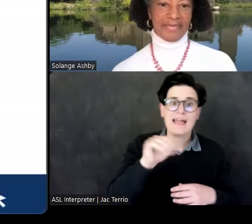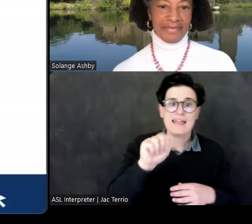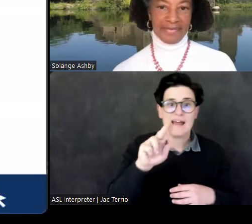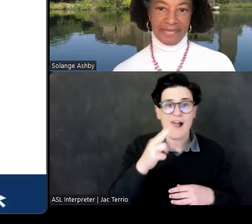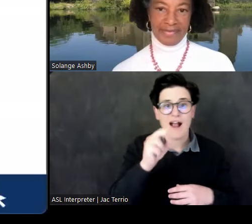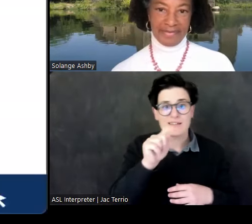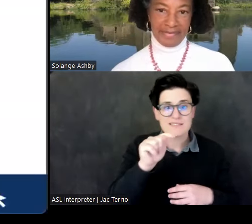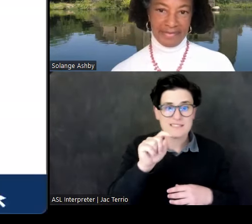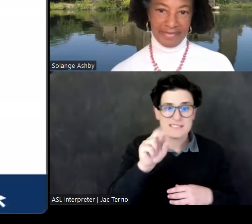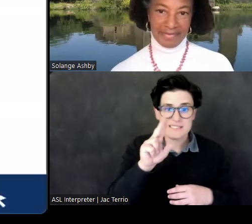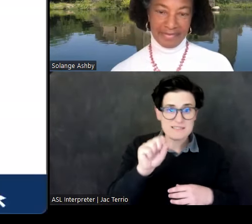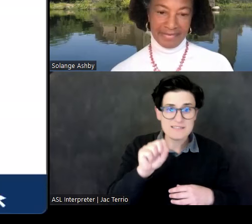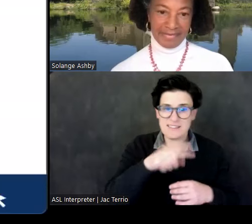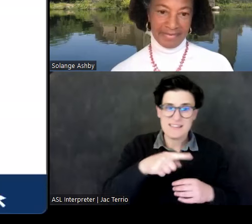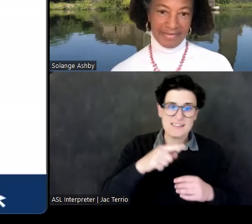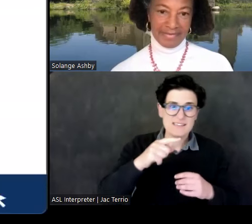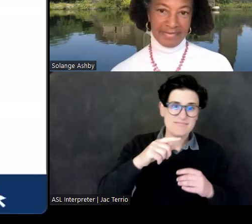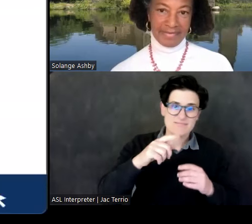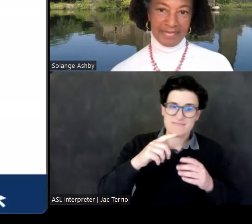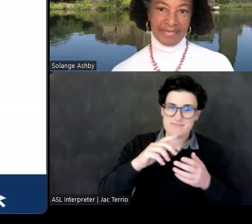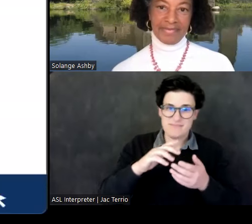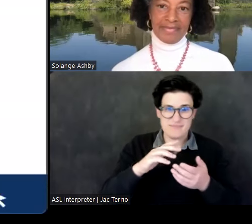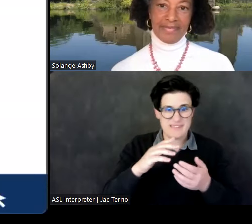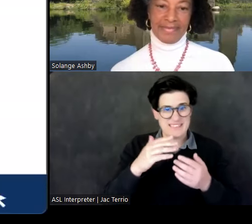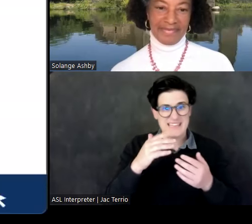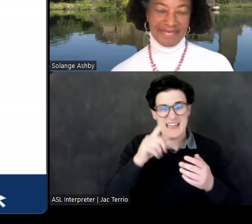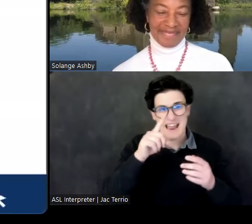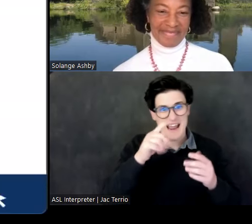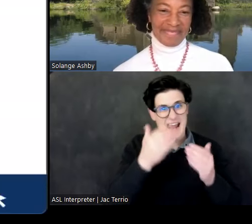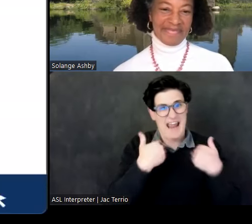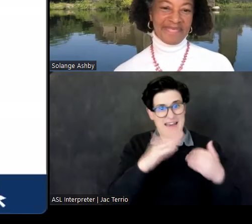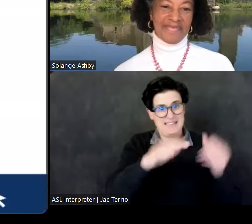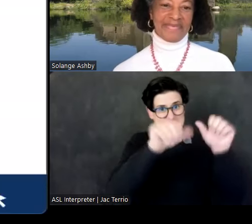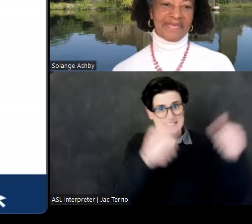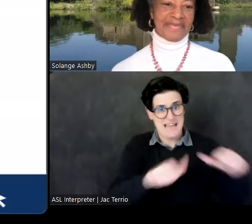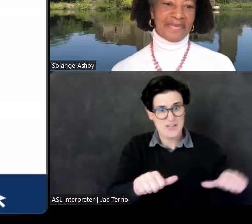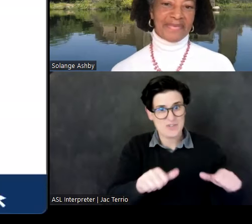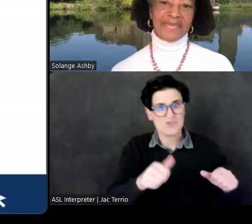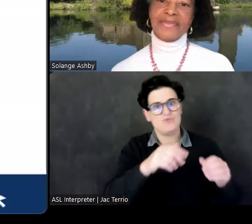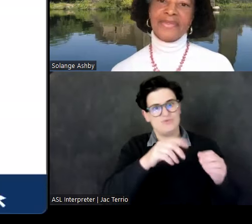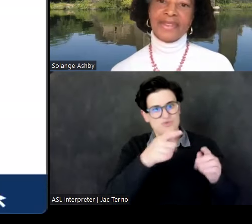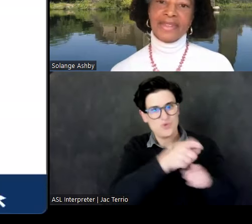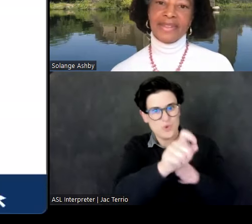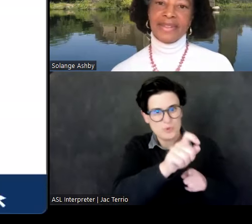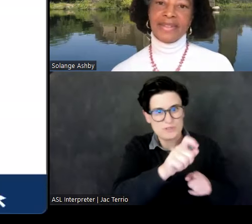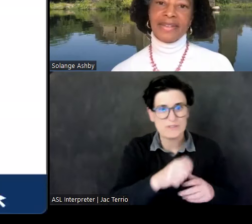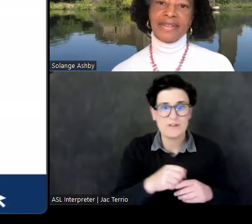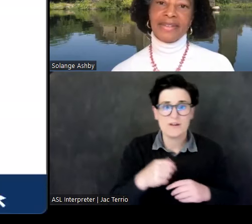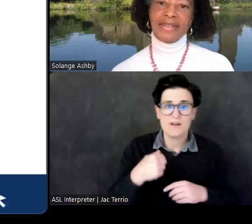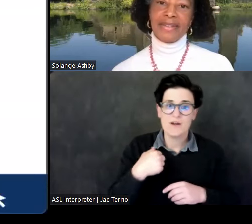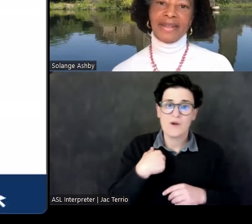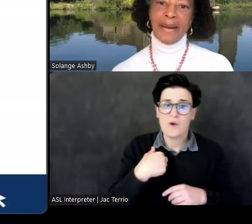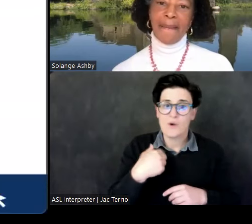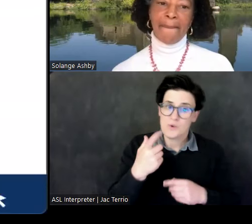buried in Moroi at the foot of a shrine to victory. Sic semper tyrannis, I suppose one might say.